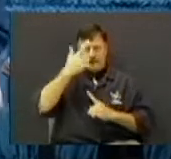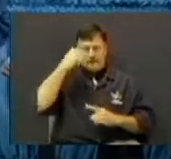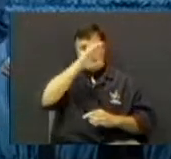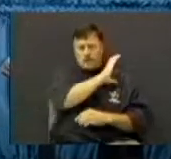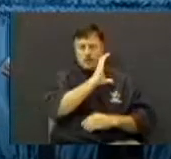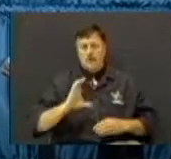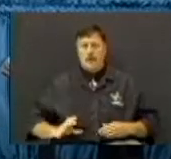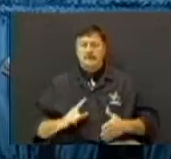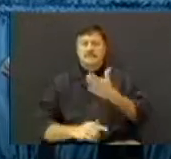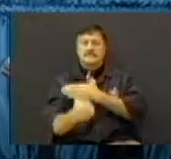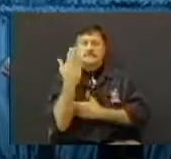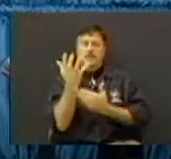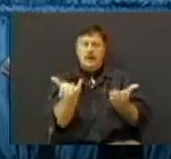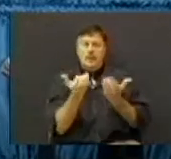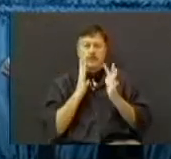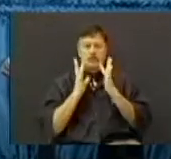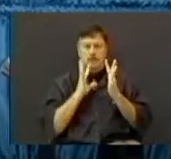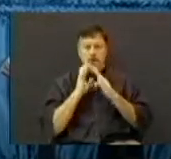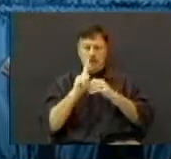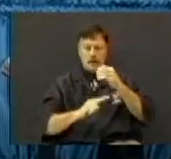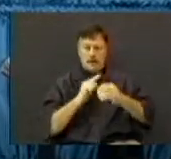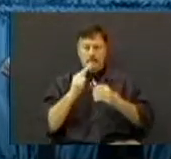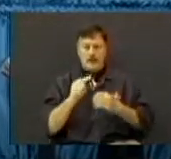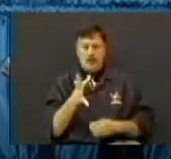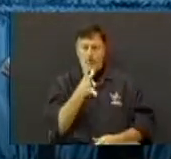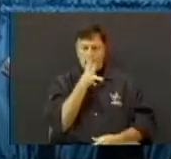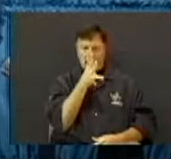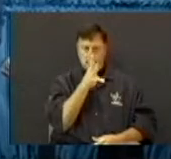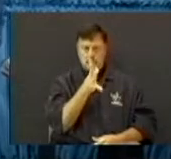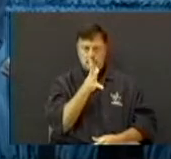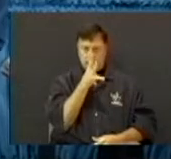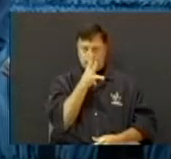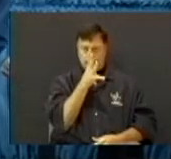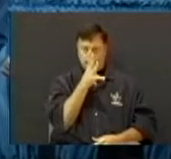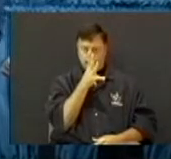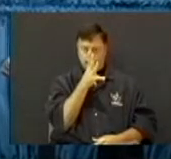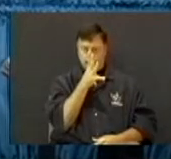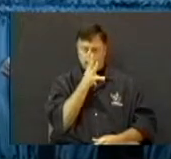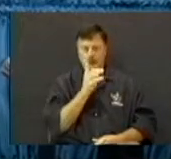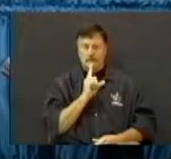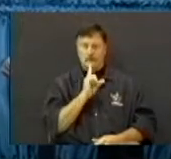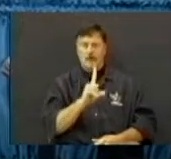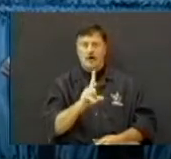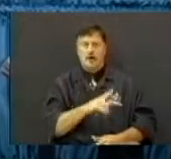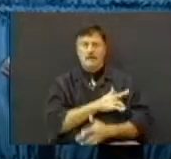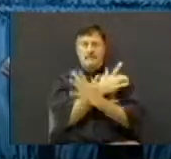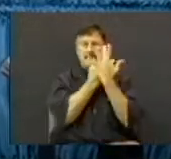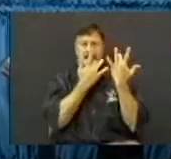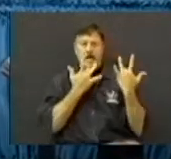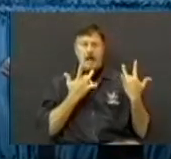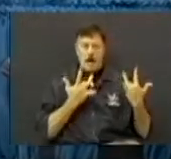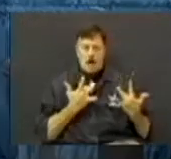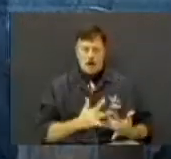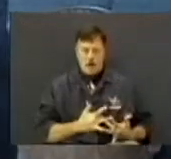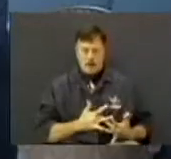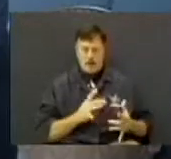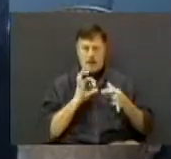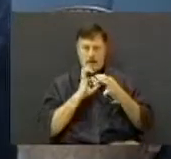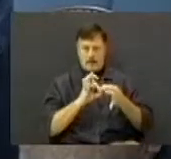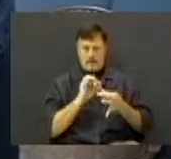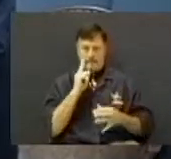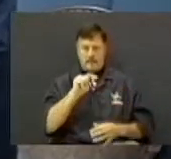But this morning, I want to speak about mothers. They are the heart of the home.